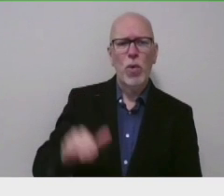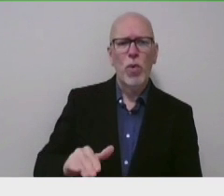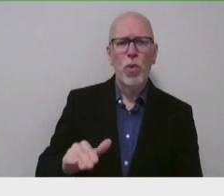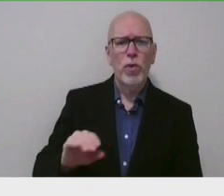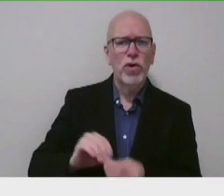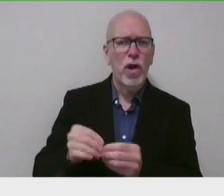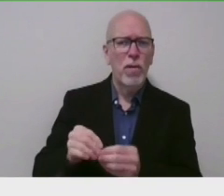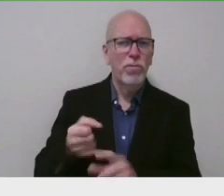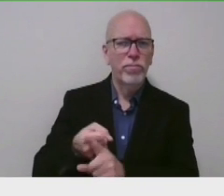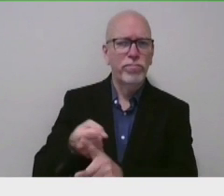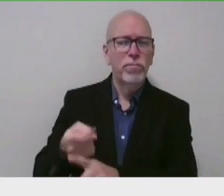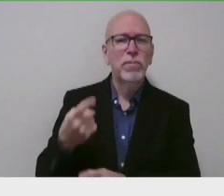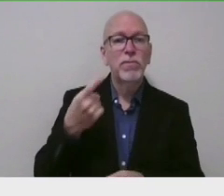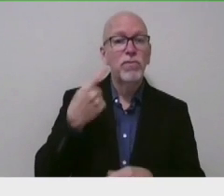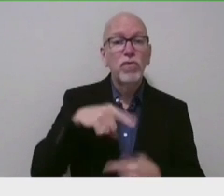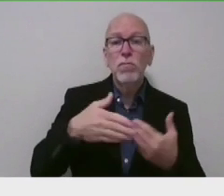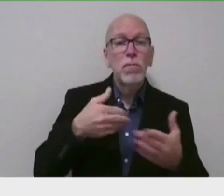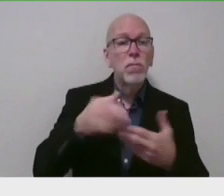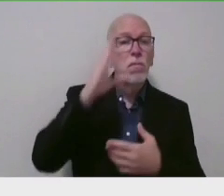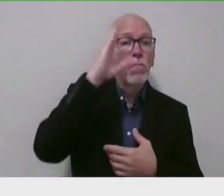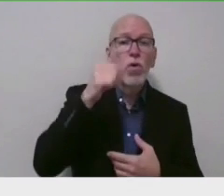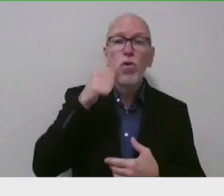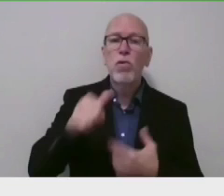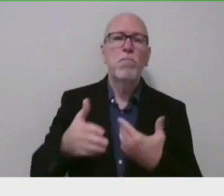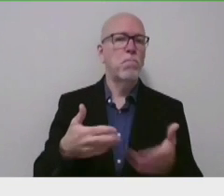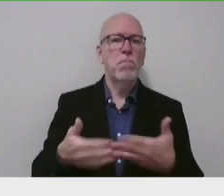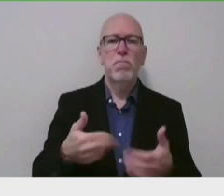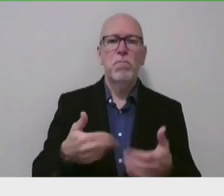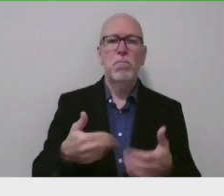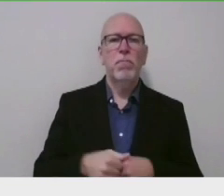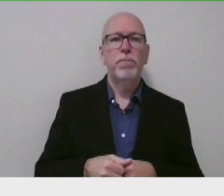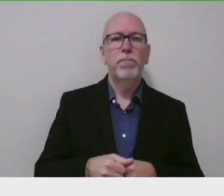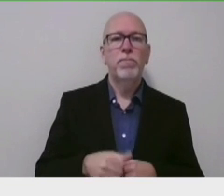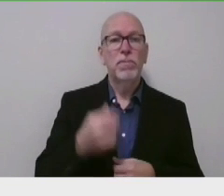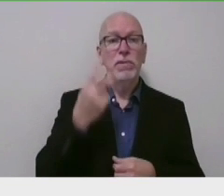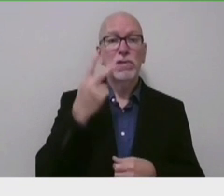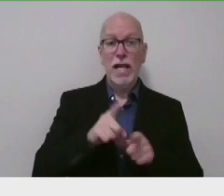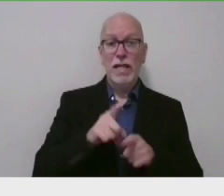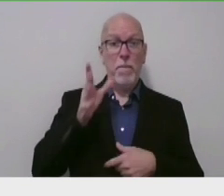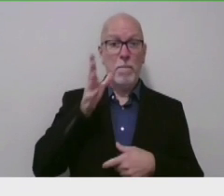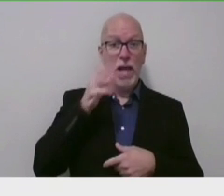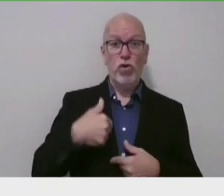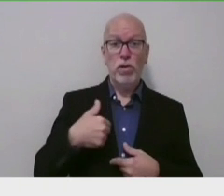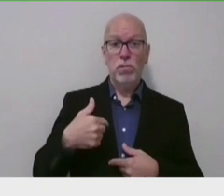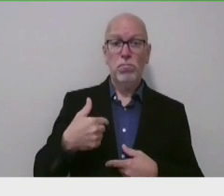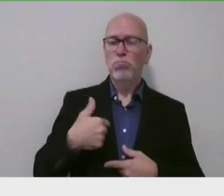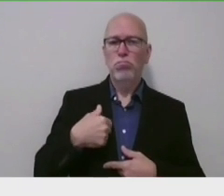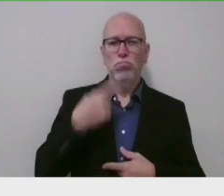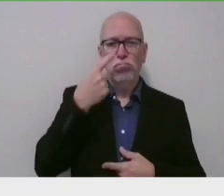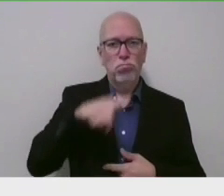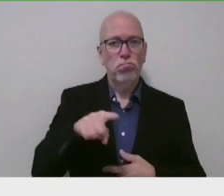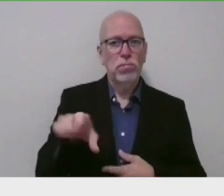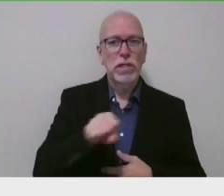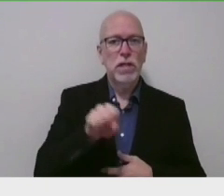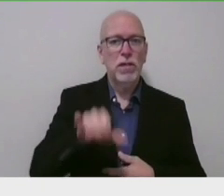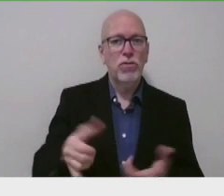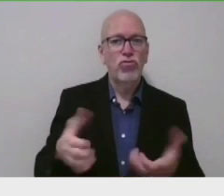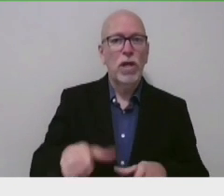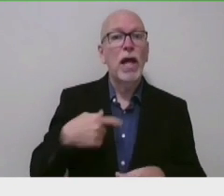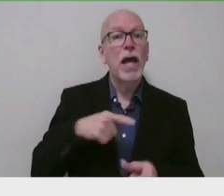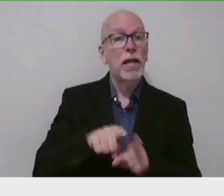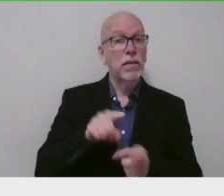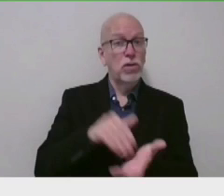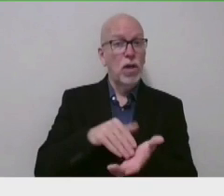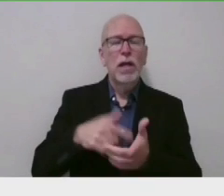for both males and females, as you can see on the slide. As a parent, I will take those odds. As a physician, I will continue to urge